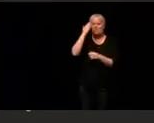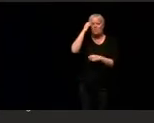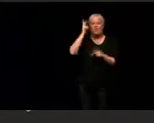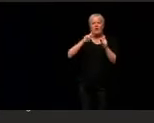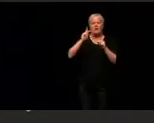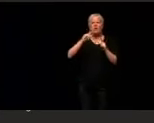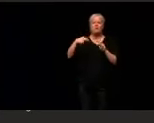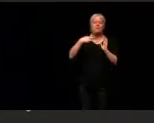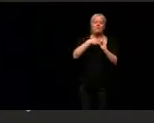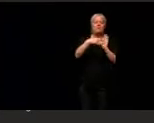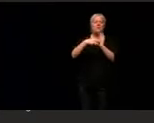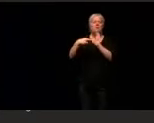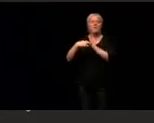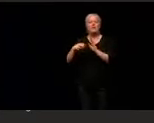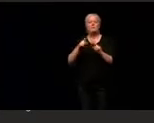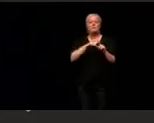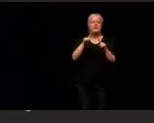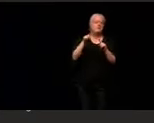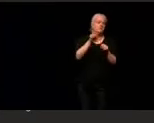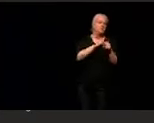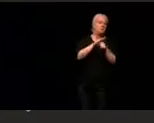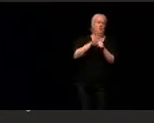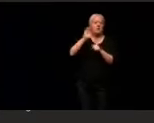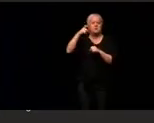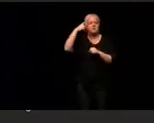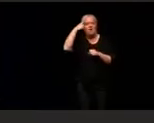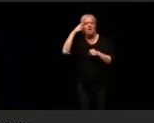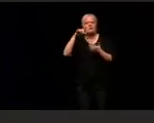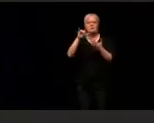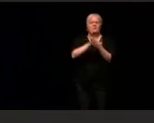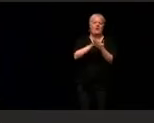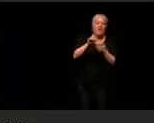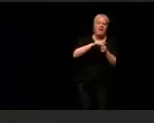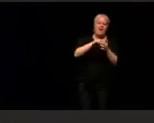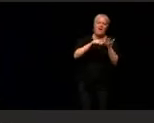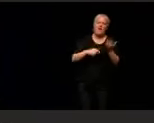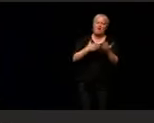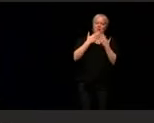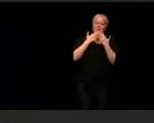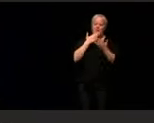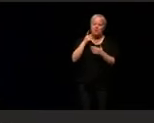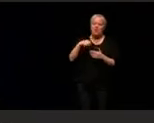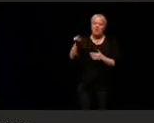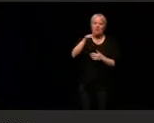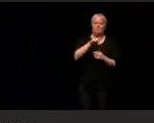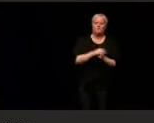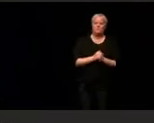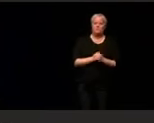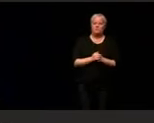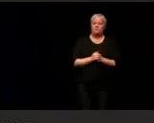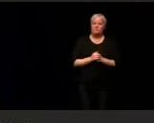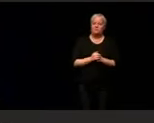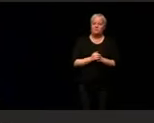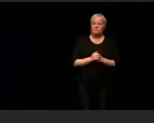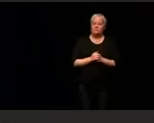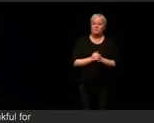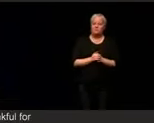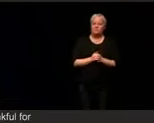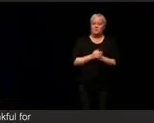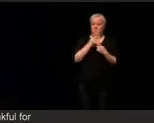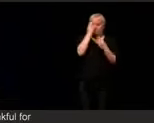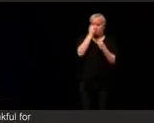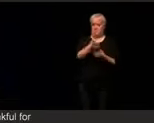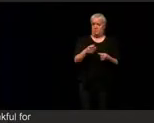Bronx and upper Manhattan. To those other elected officials in government, these are challenging times